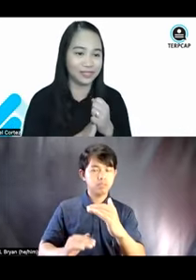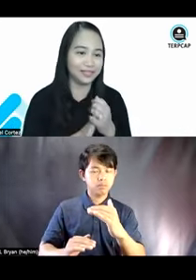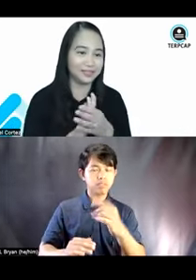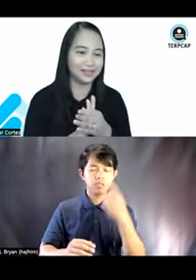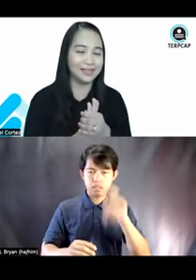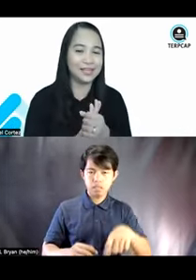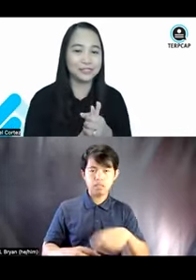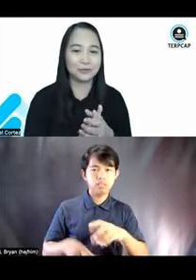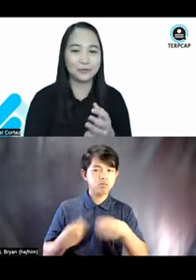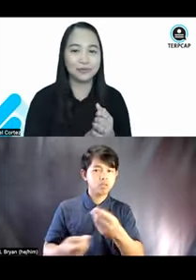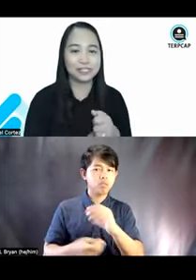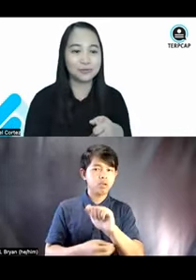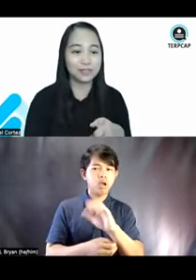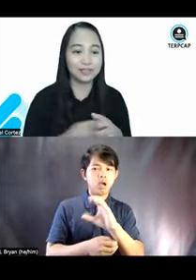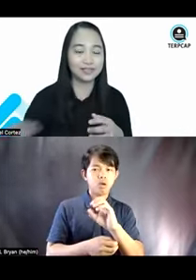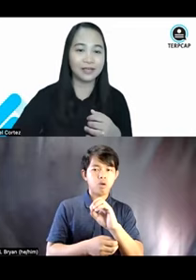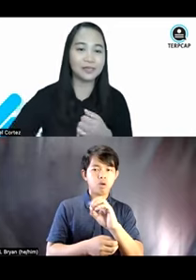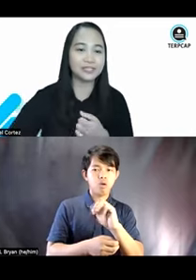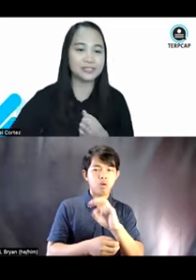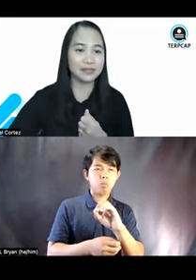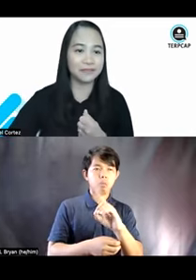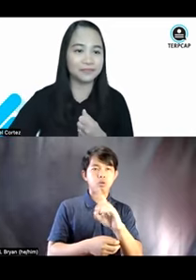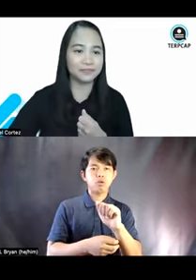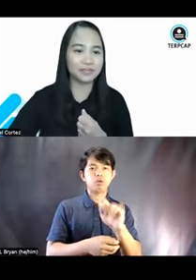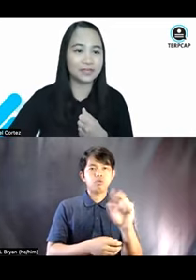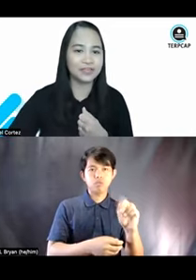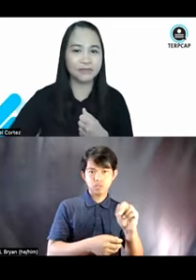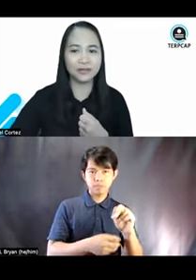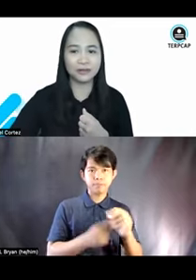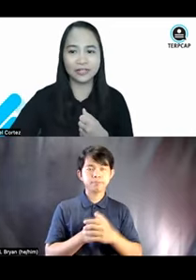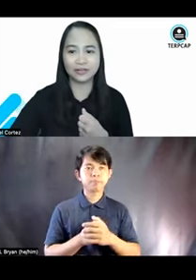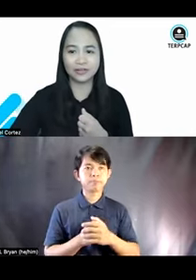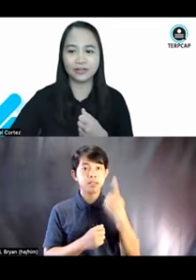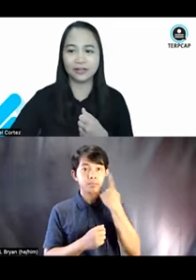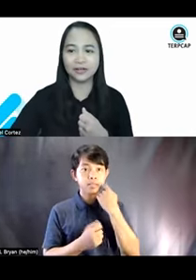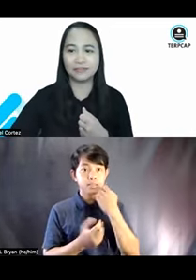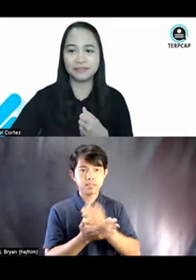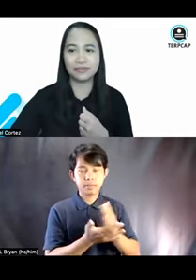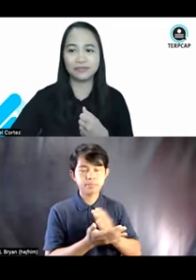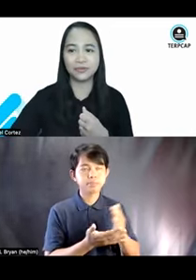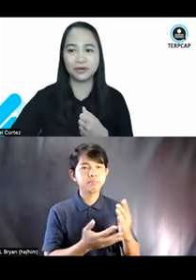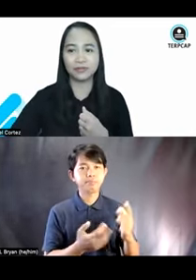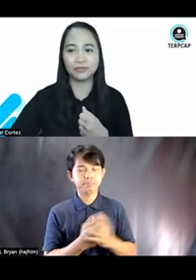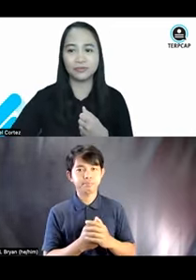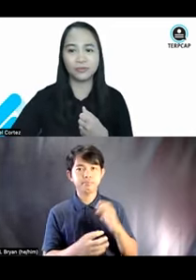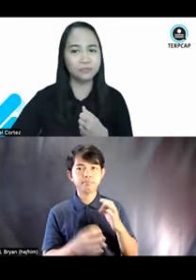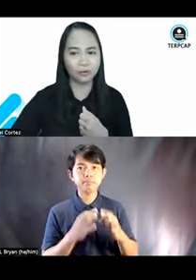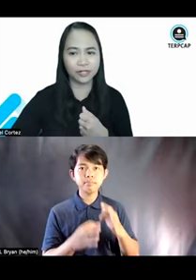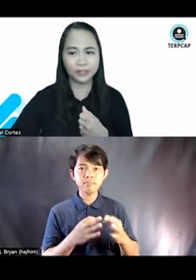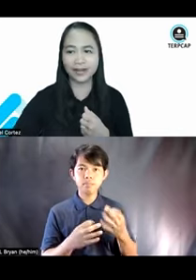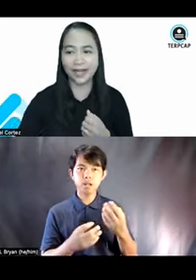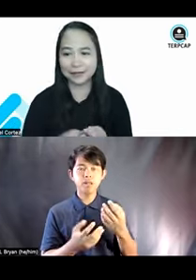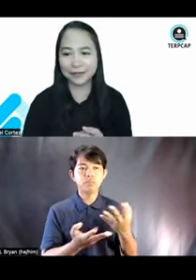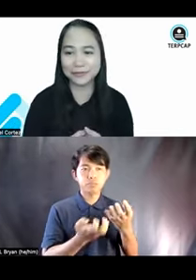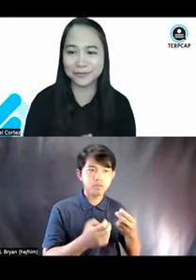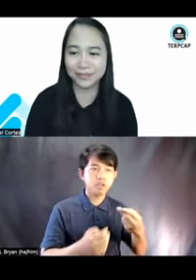accommodated. So this is one thing that I was, um, sharing earlier. Um, if you are to onboard